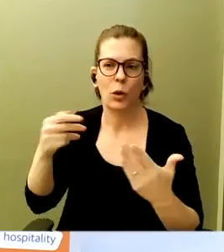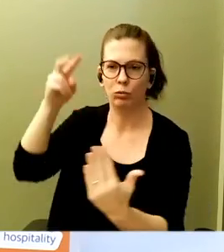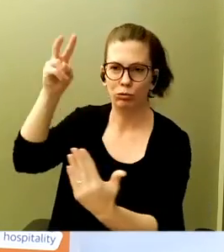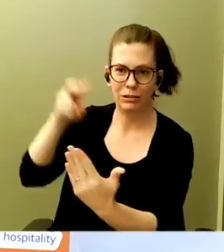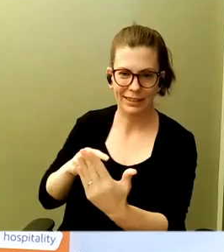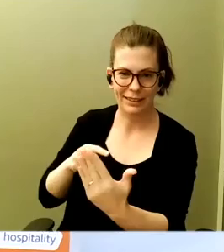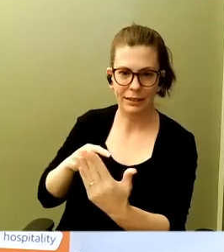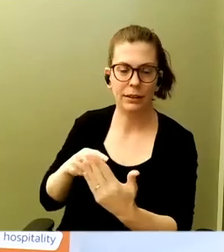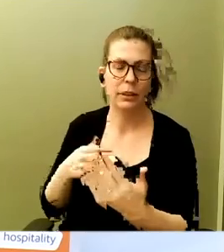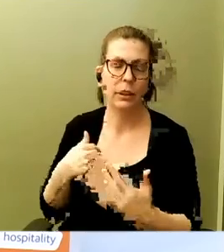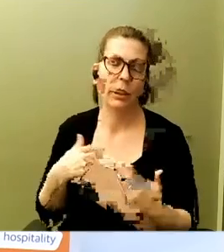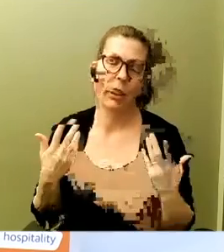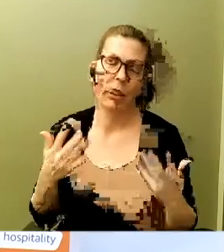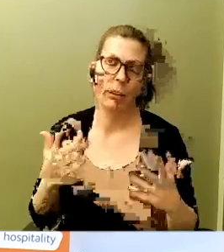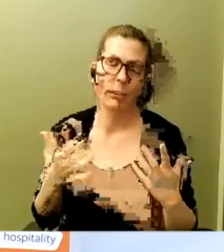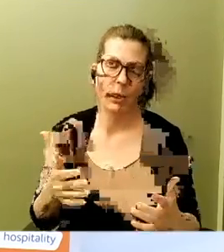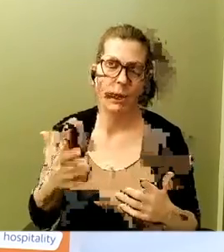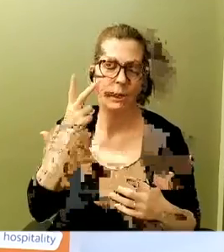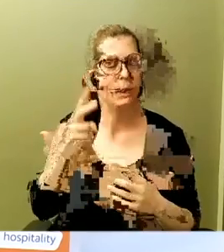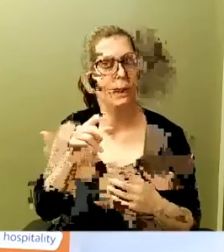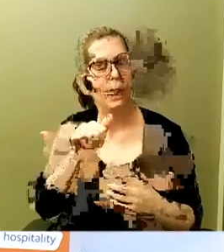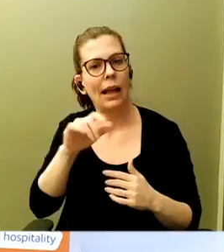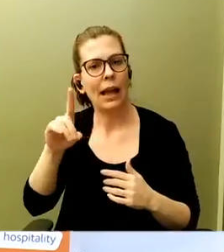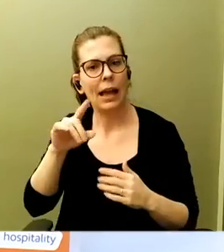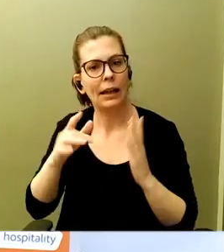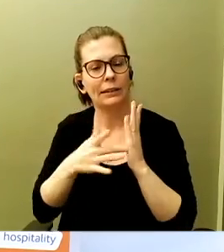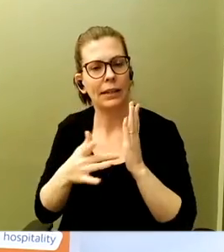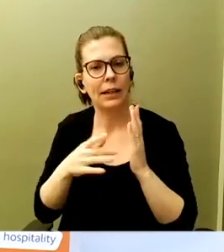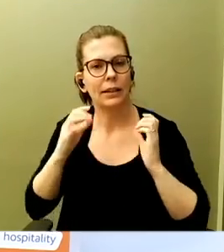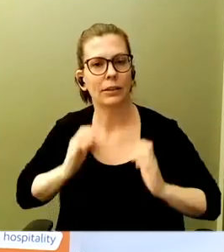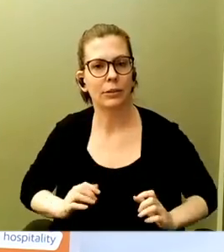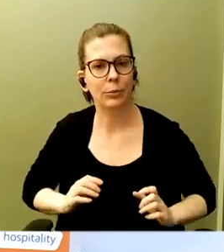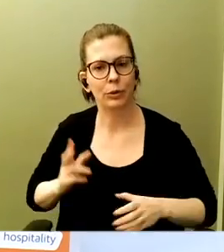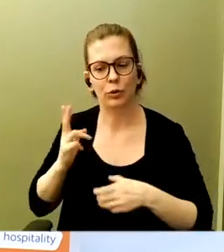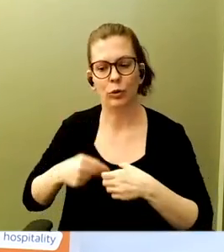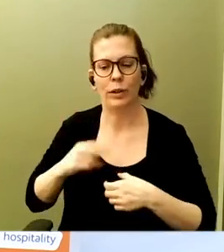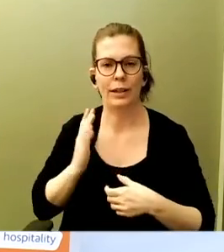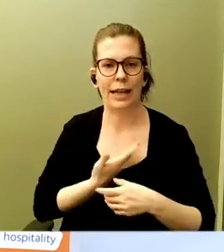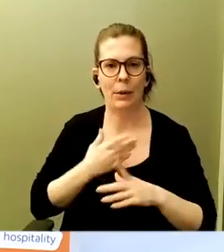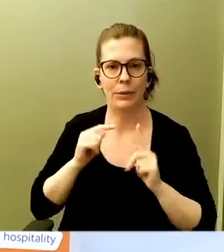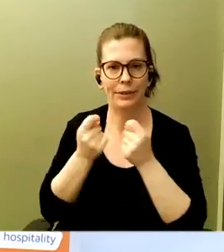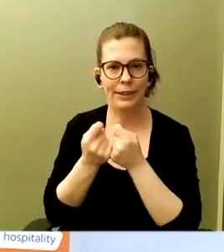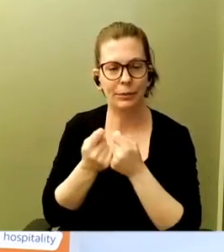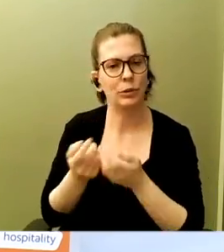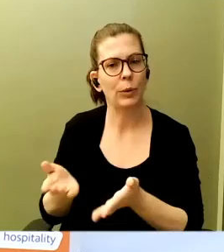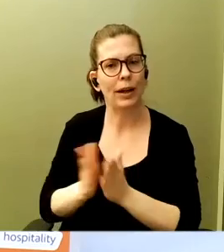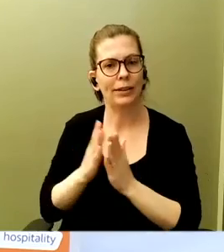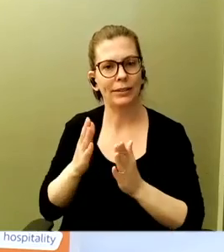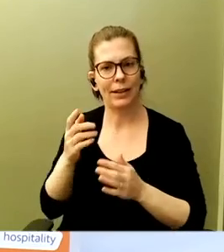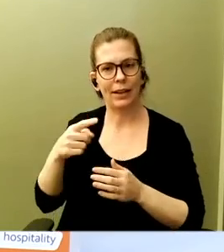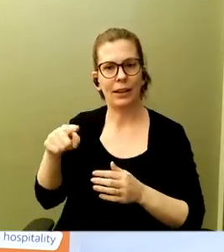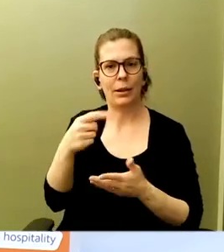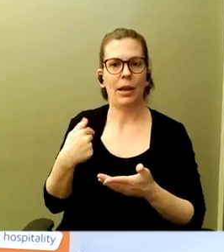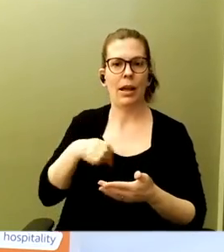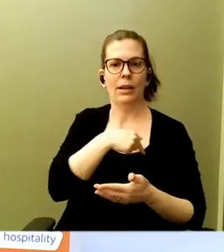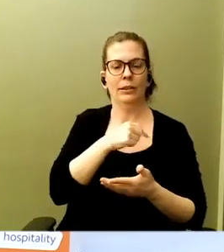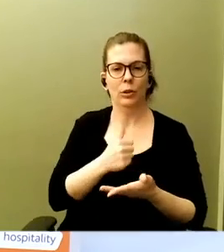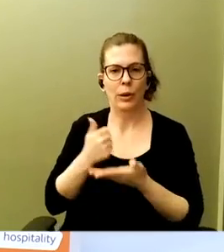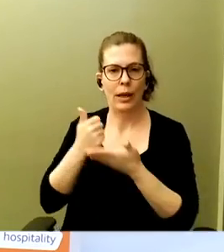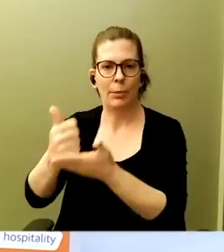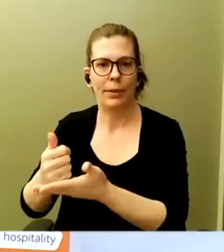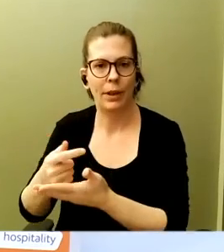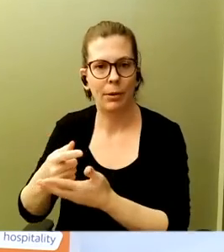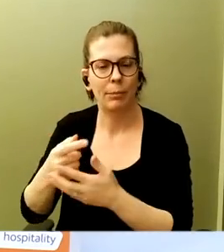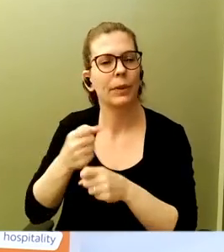already seeing ad tech customers coming to our joint teams and asking us to help them build out a better scalable solution.